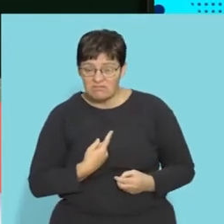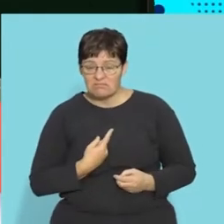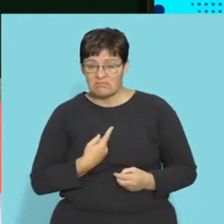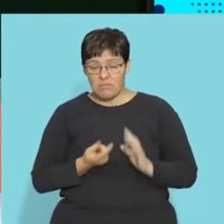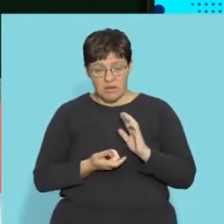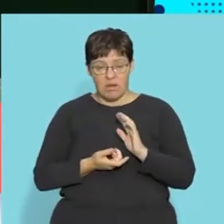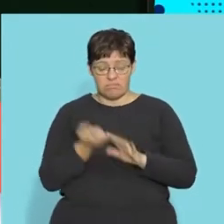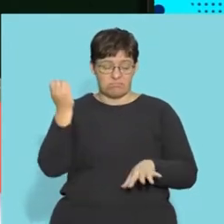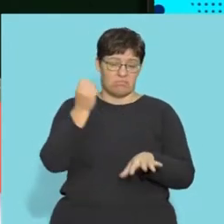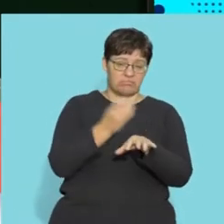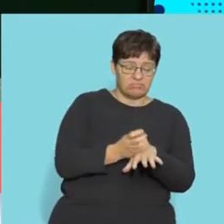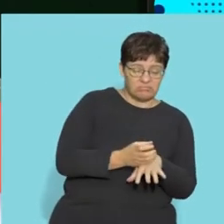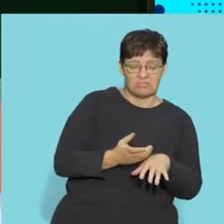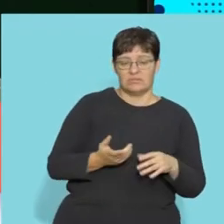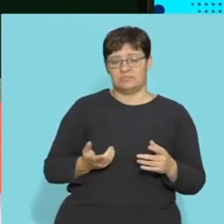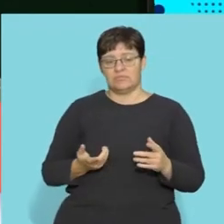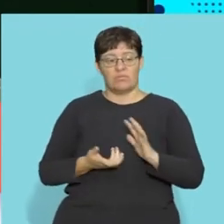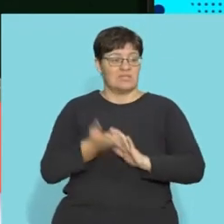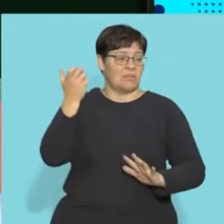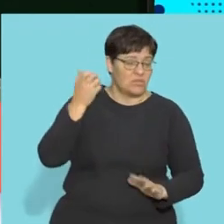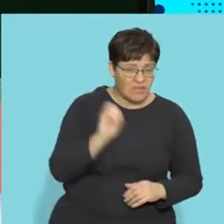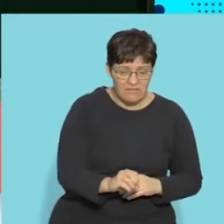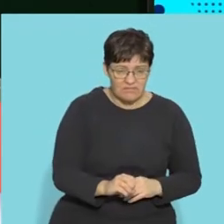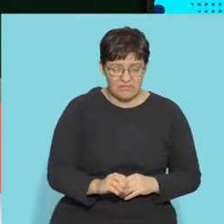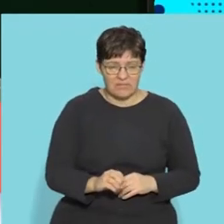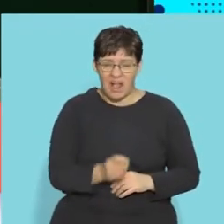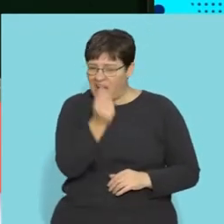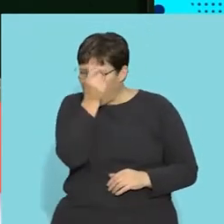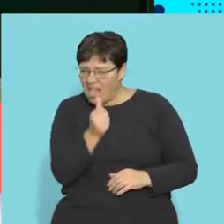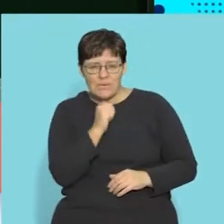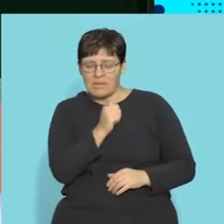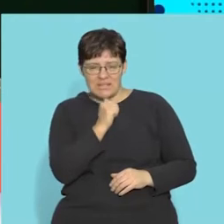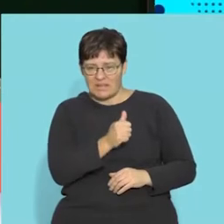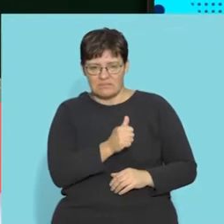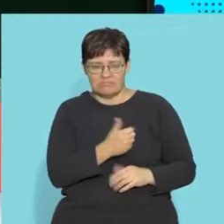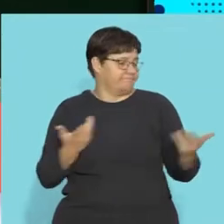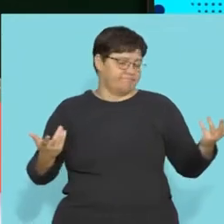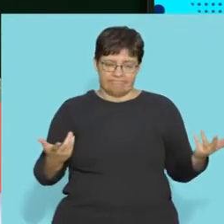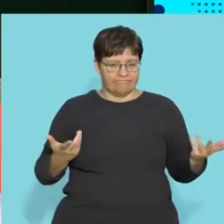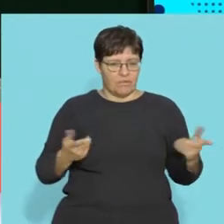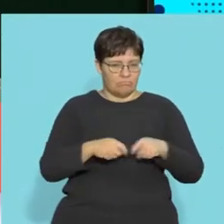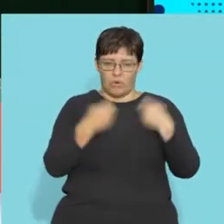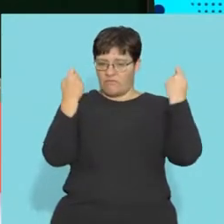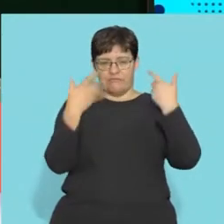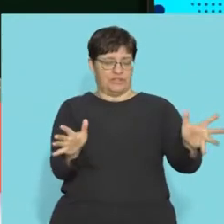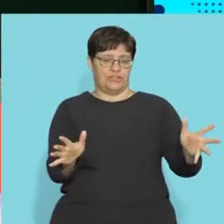at all. So when they are bruised, when they are damaged at all, just a little bit, it's gone. They are broken.